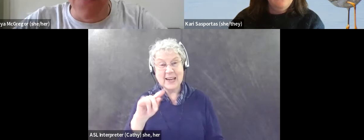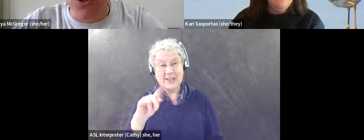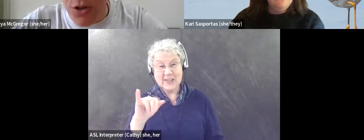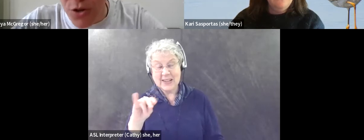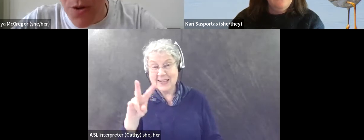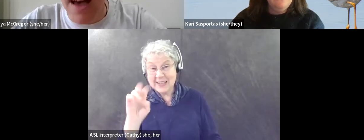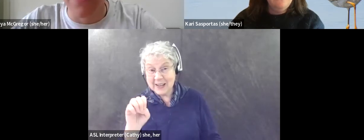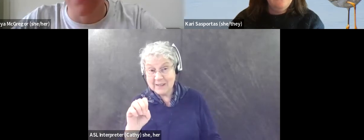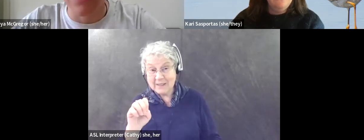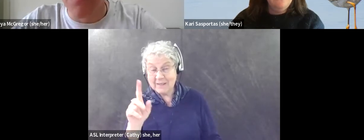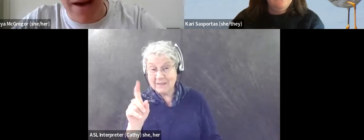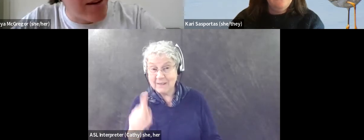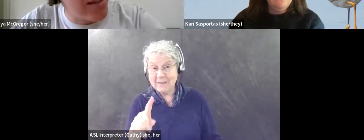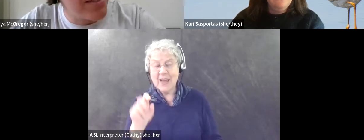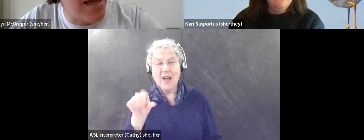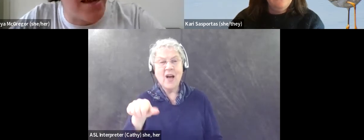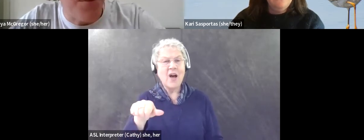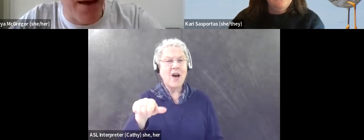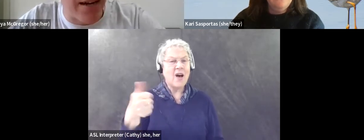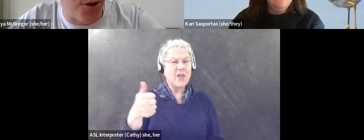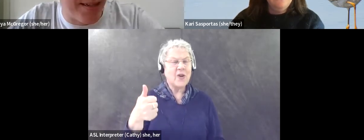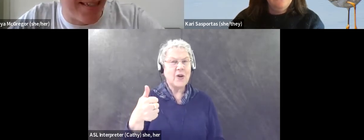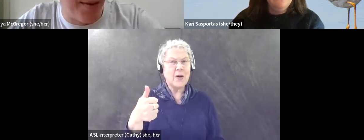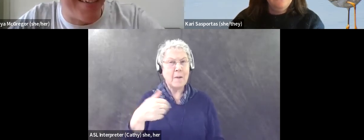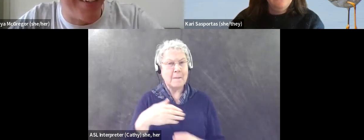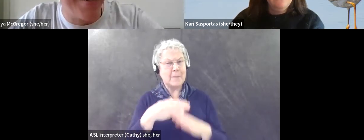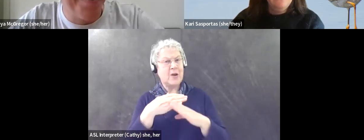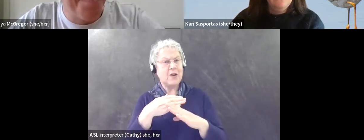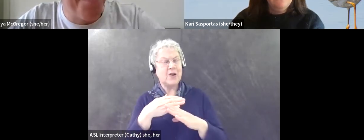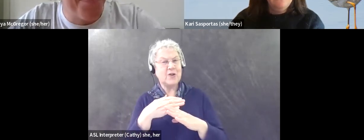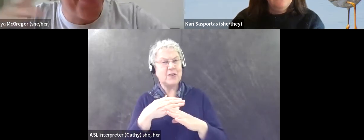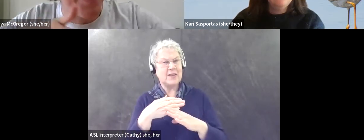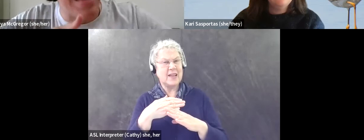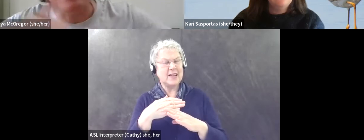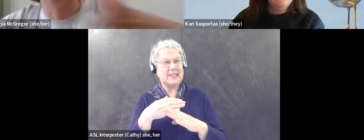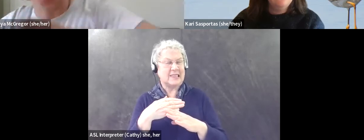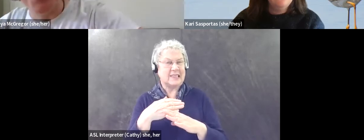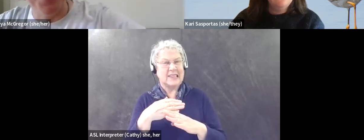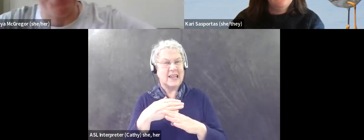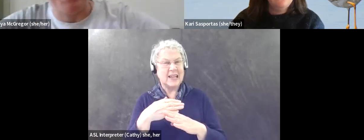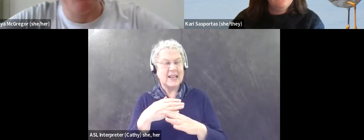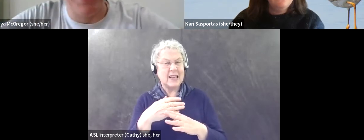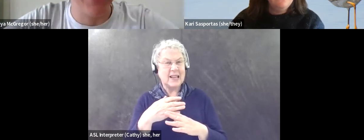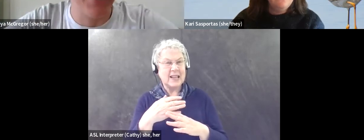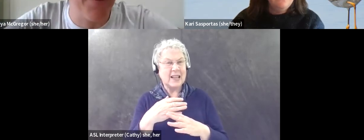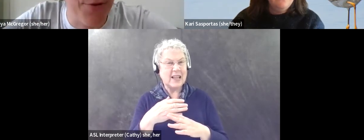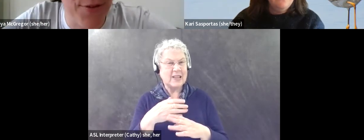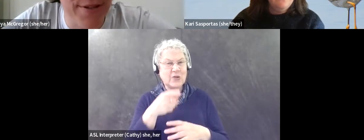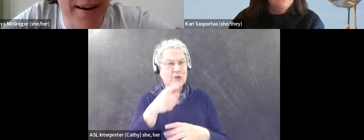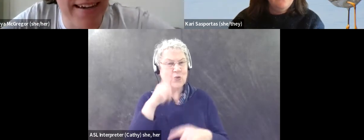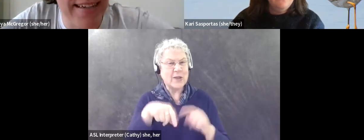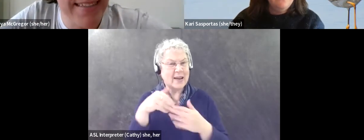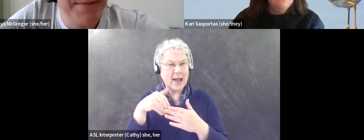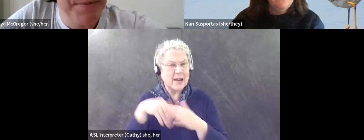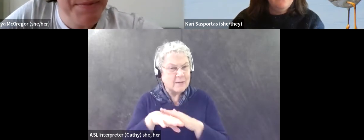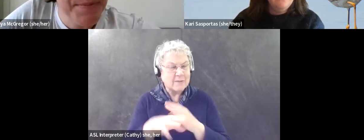And if you do, are there any barriers that impact your participation? And then what would you recommend about trying to remove